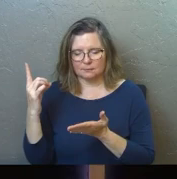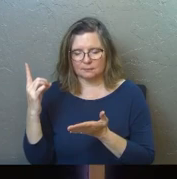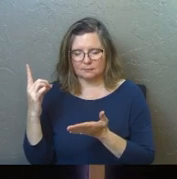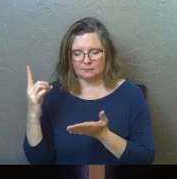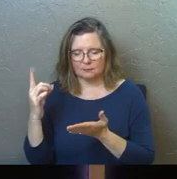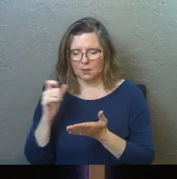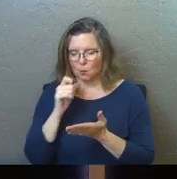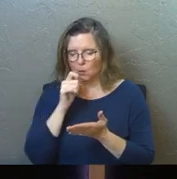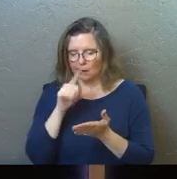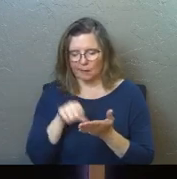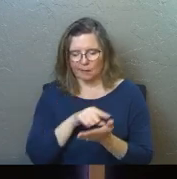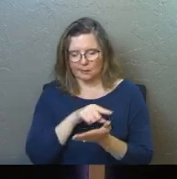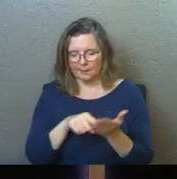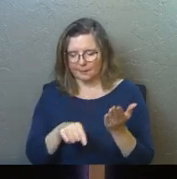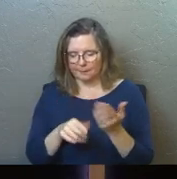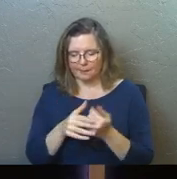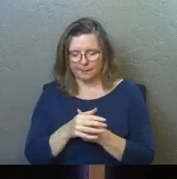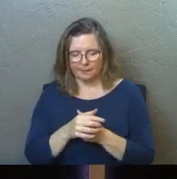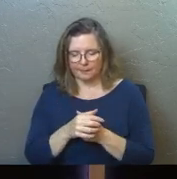We're not condemned.